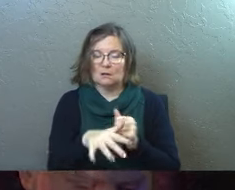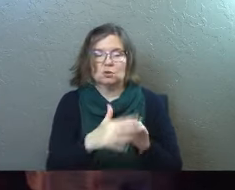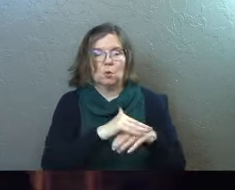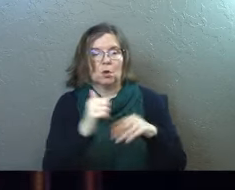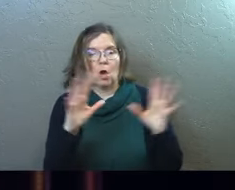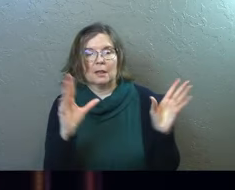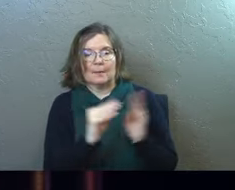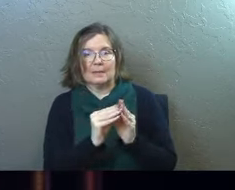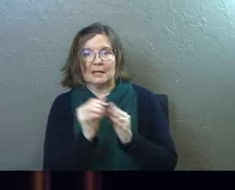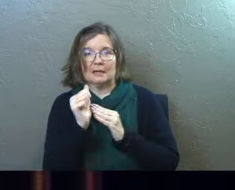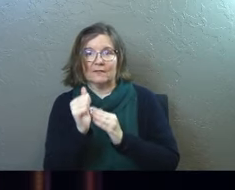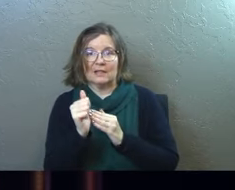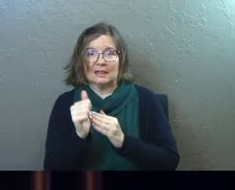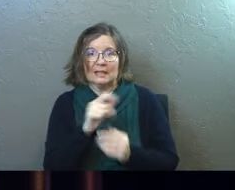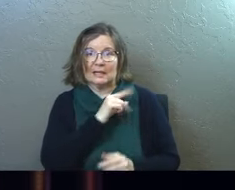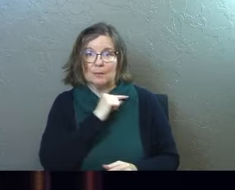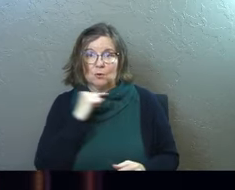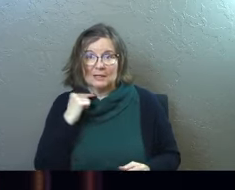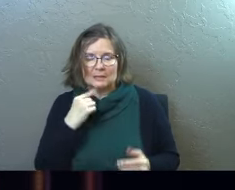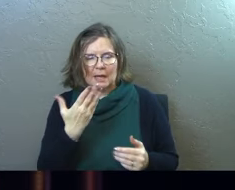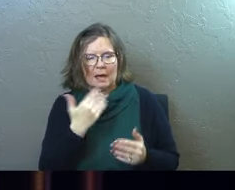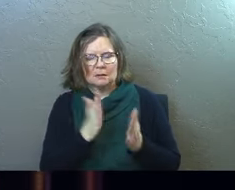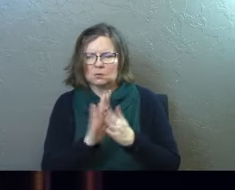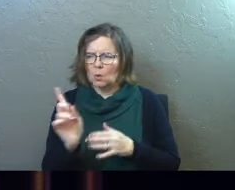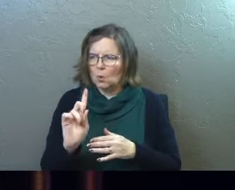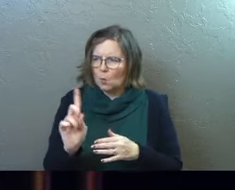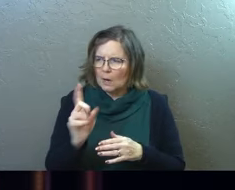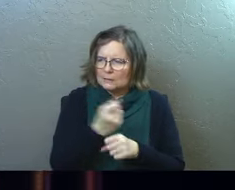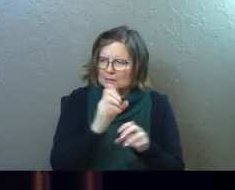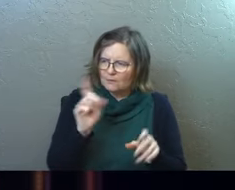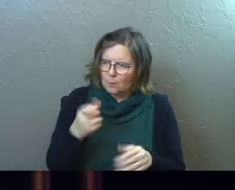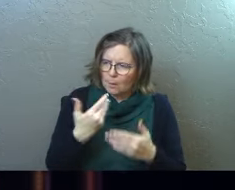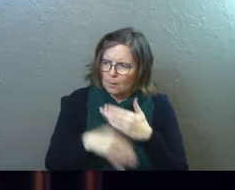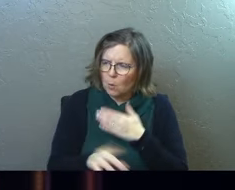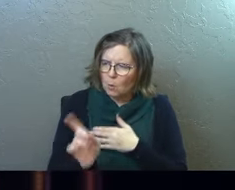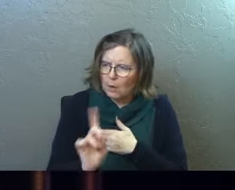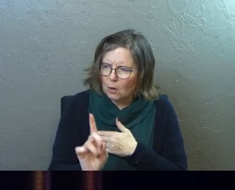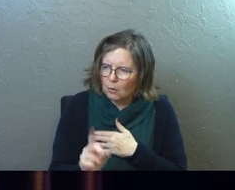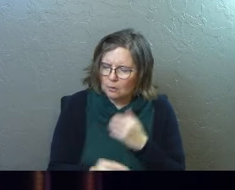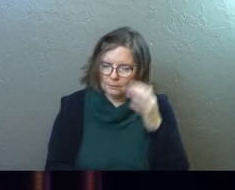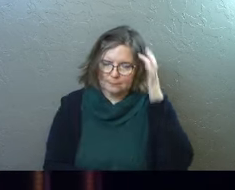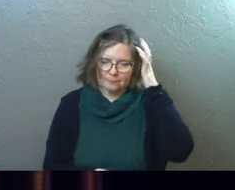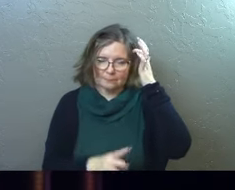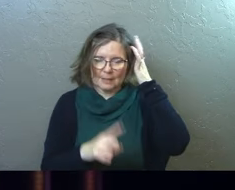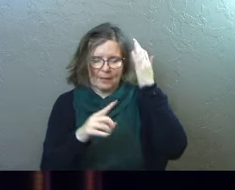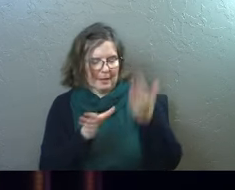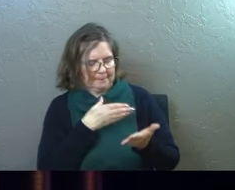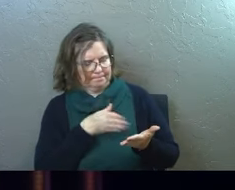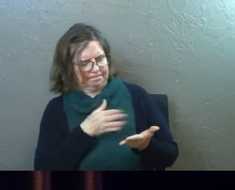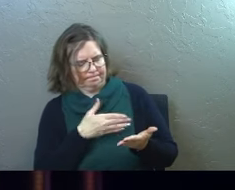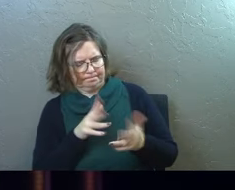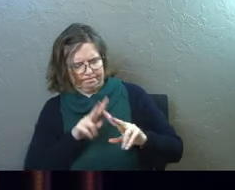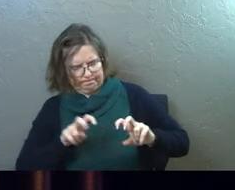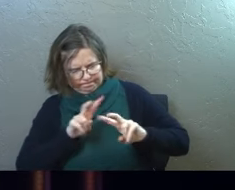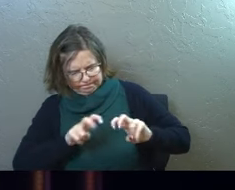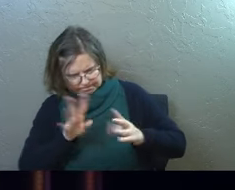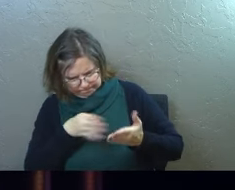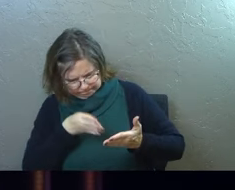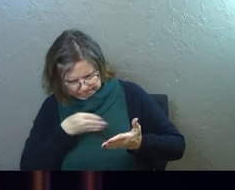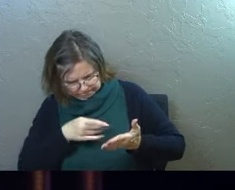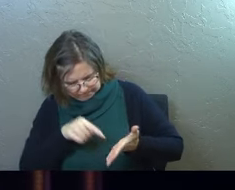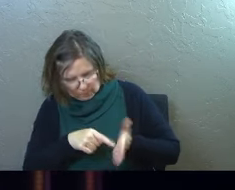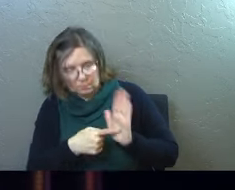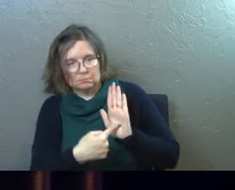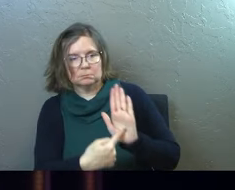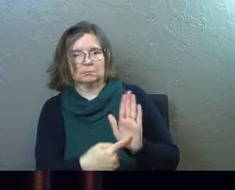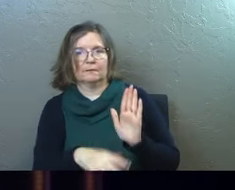of the leading priests and teachers of religious law. And he asked, where is the Messiah supposed to be born? And they looked up, you know, they dug into the old Testament and they